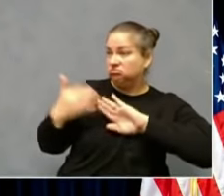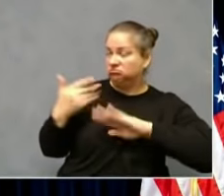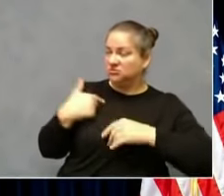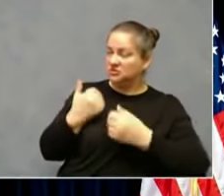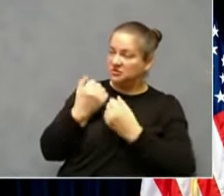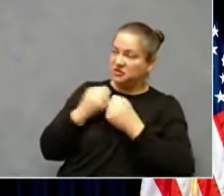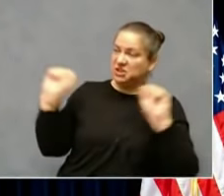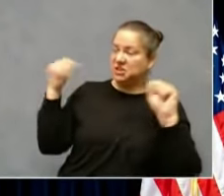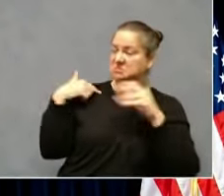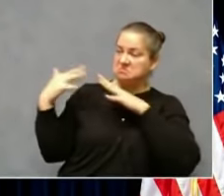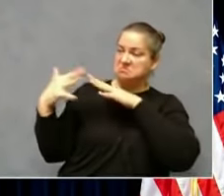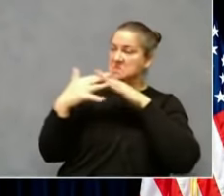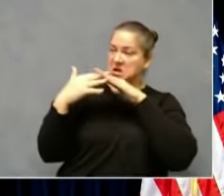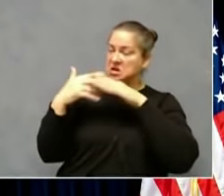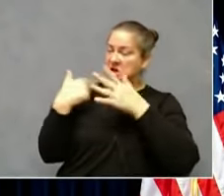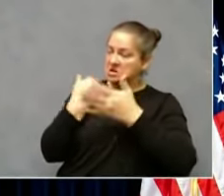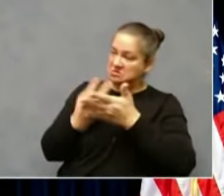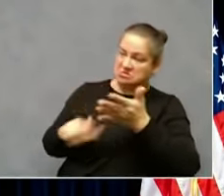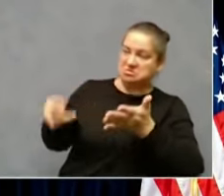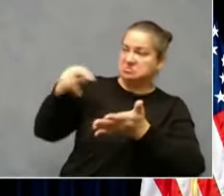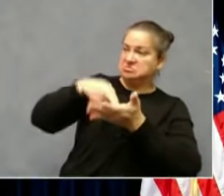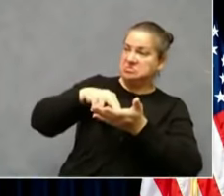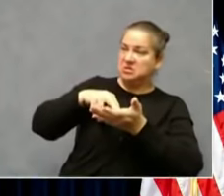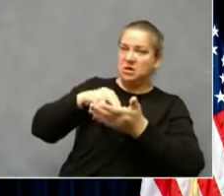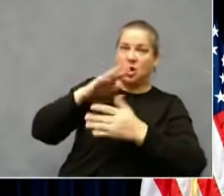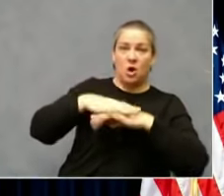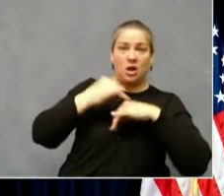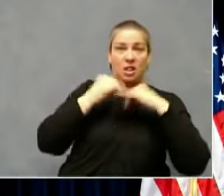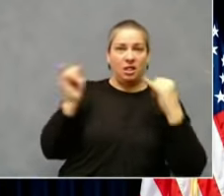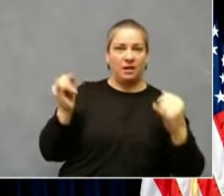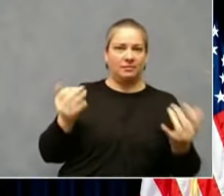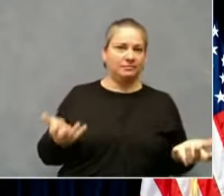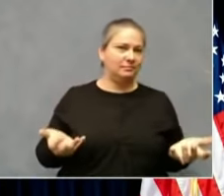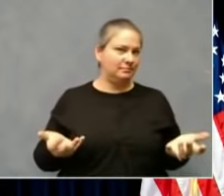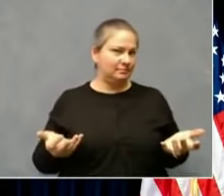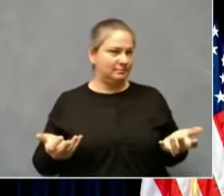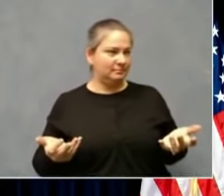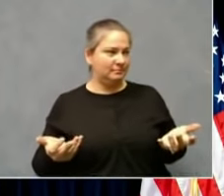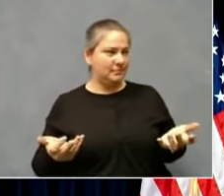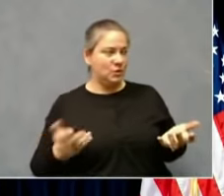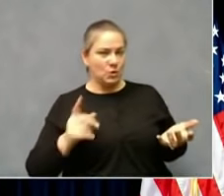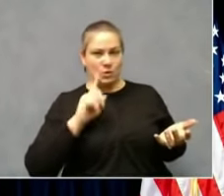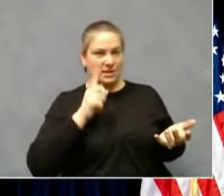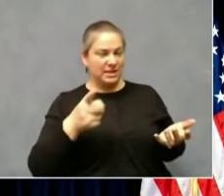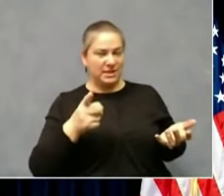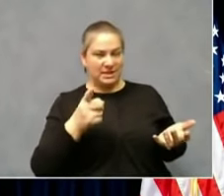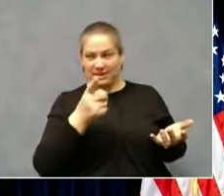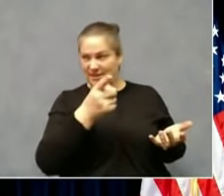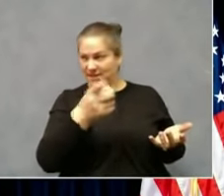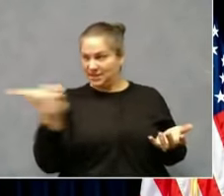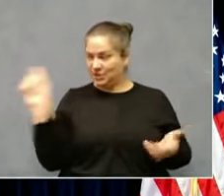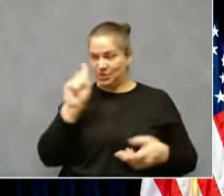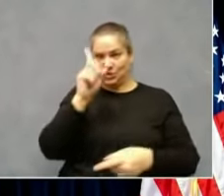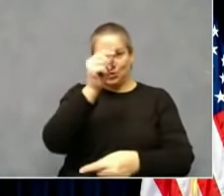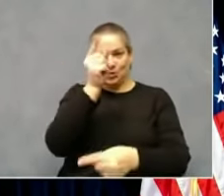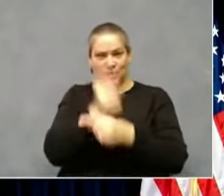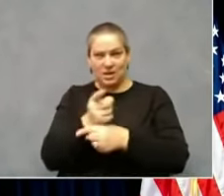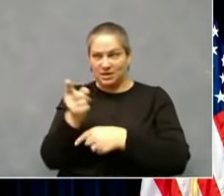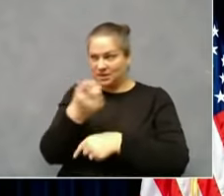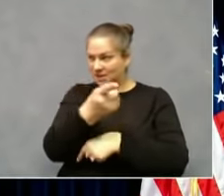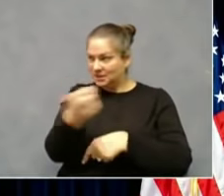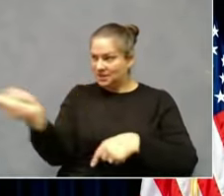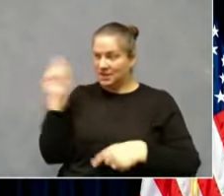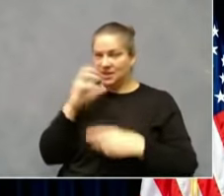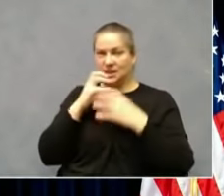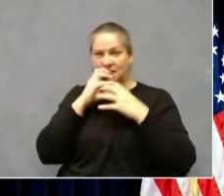Rise Up online. I think it's every other one doing the right thing, trying to protect us, caring about their clientele,